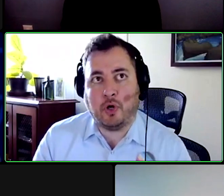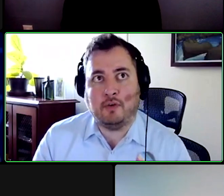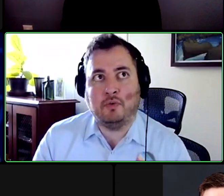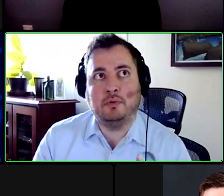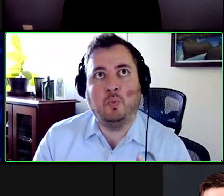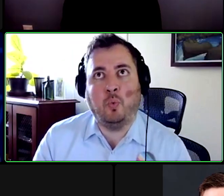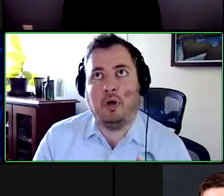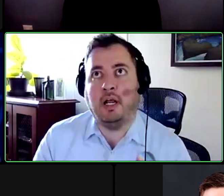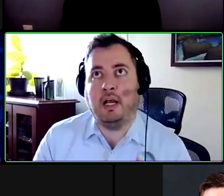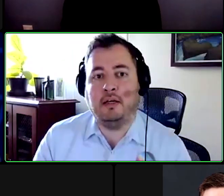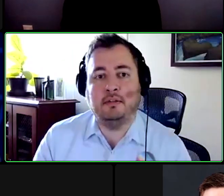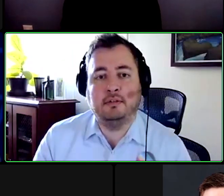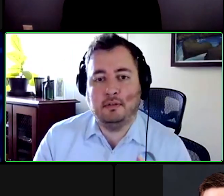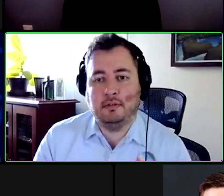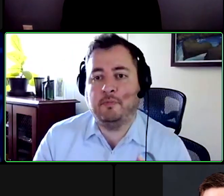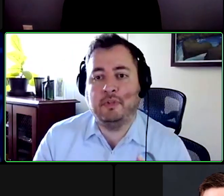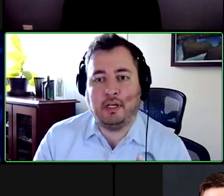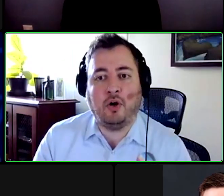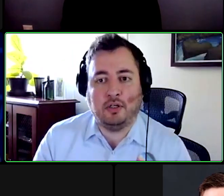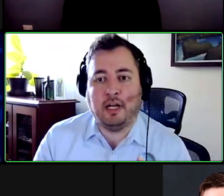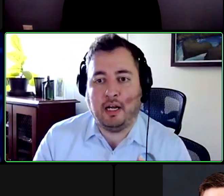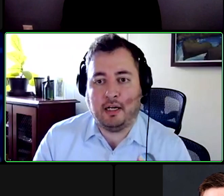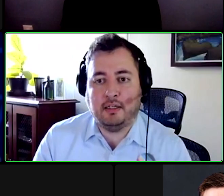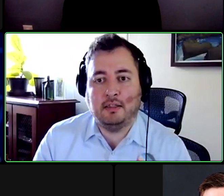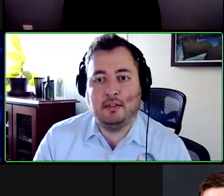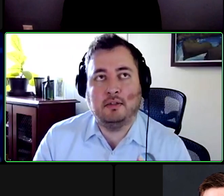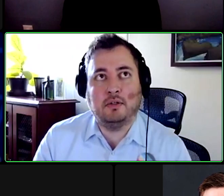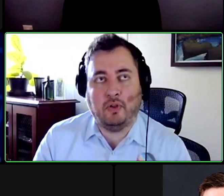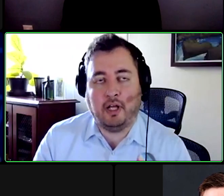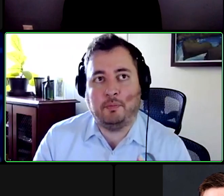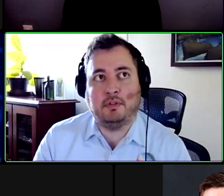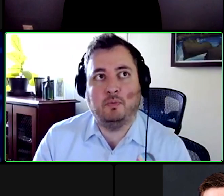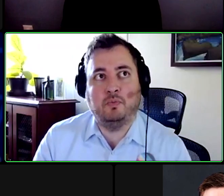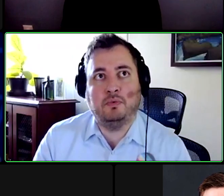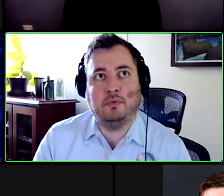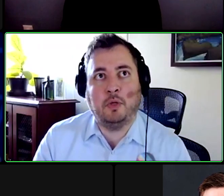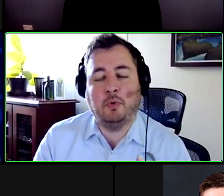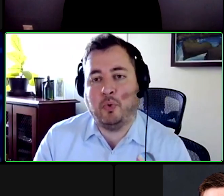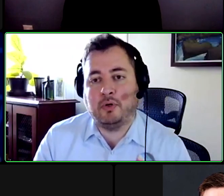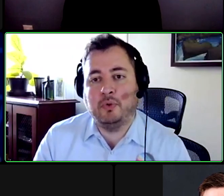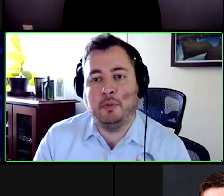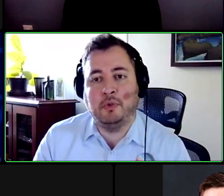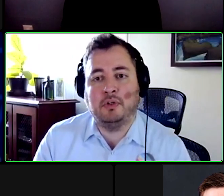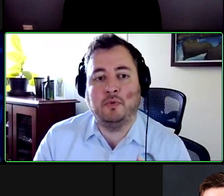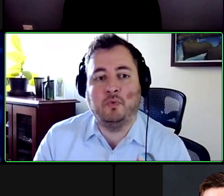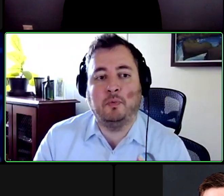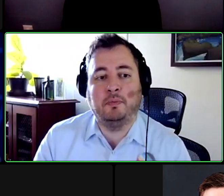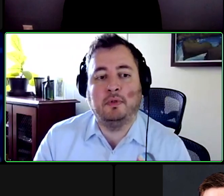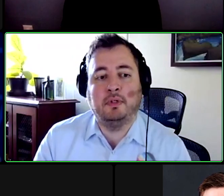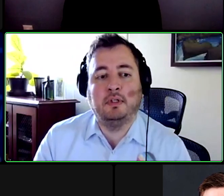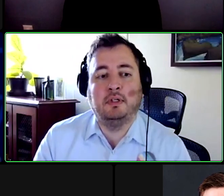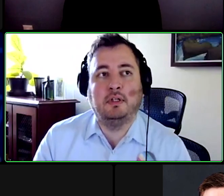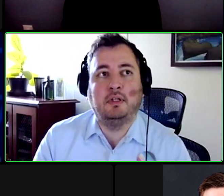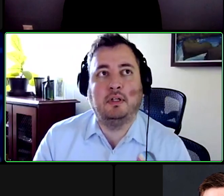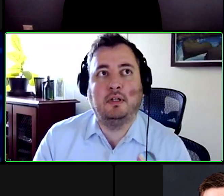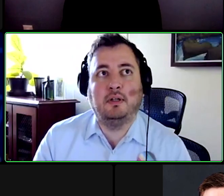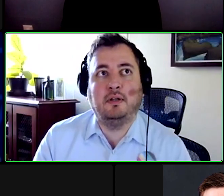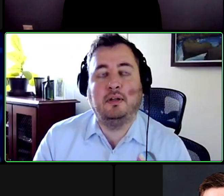deafness were traveling one had something like a heart attack collapse they were brought to the emergency room